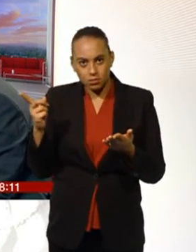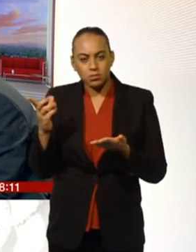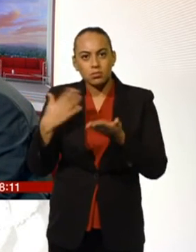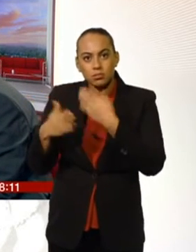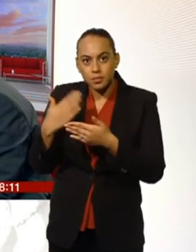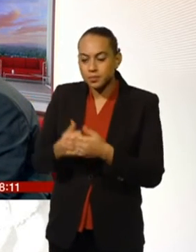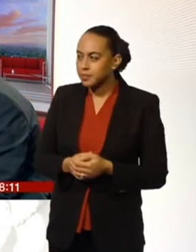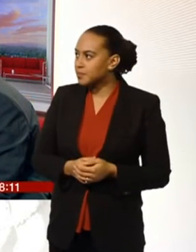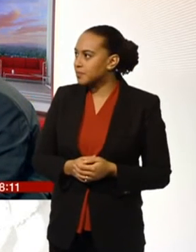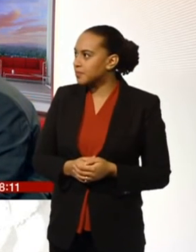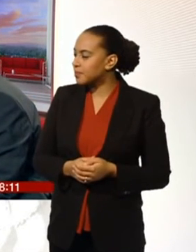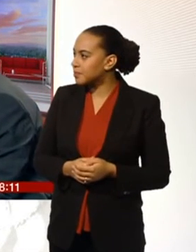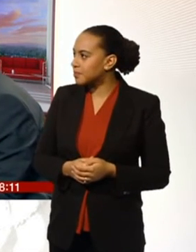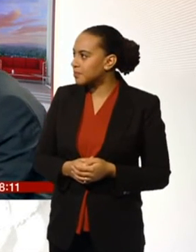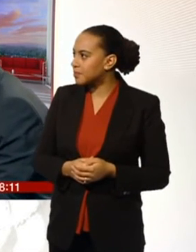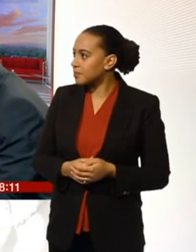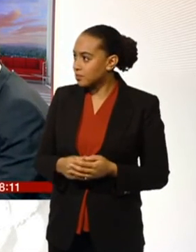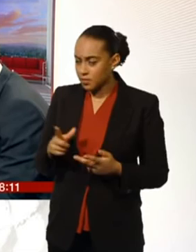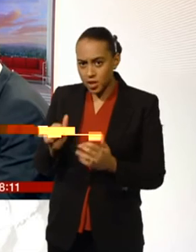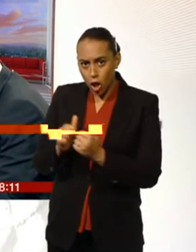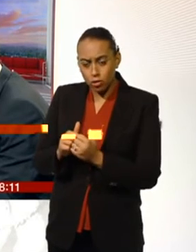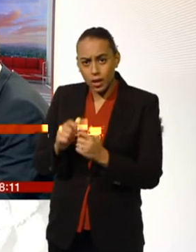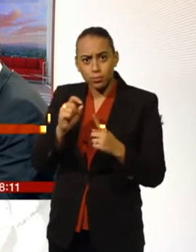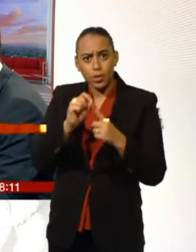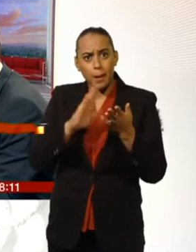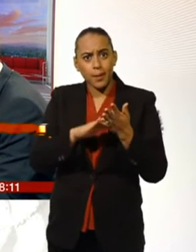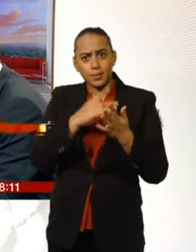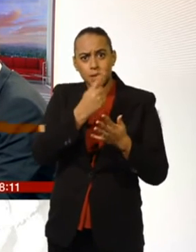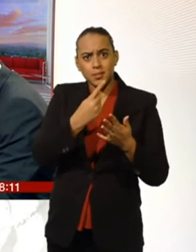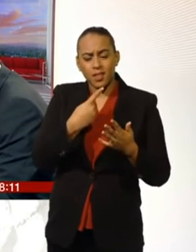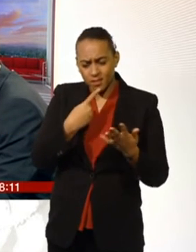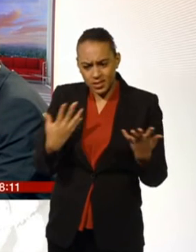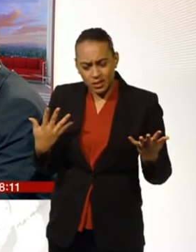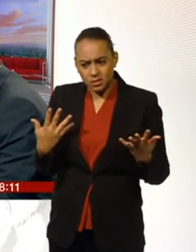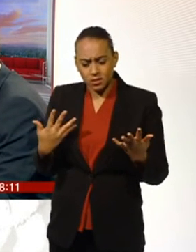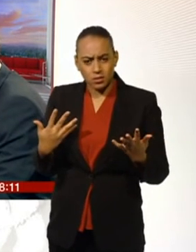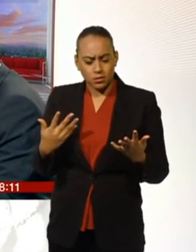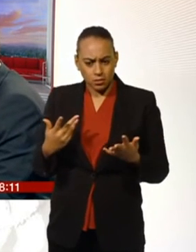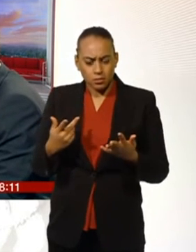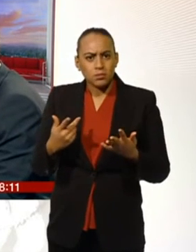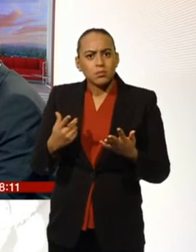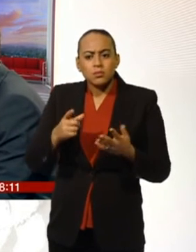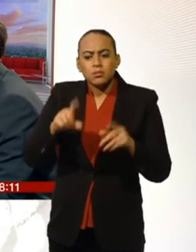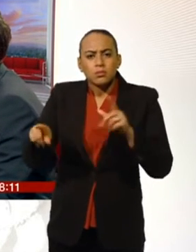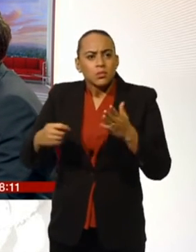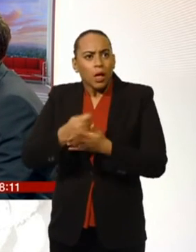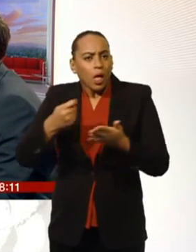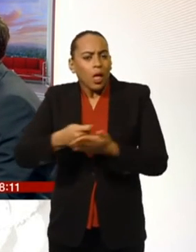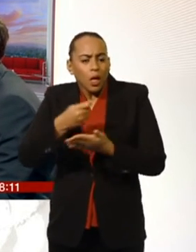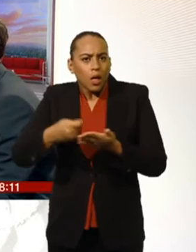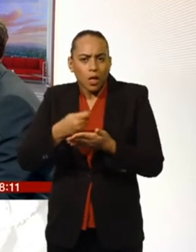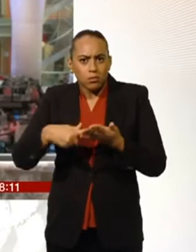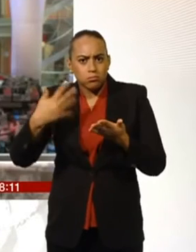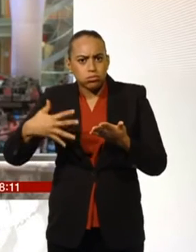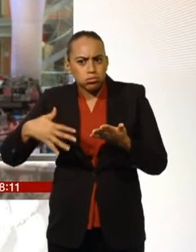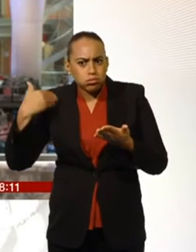morning, Mr. Slade. First of all, do you agree with the prime minister that the prices for customers are not falling fast enough?